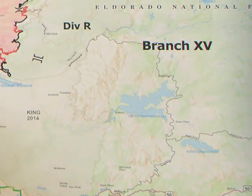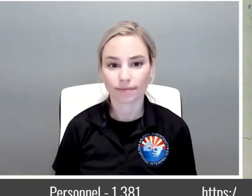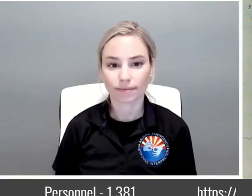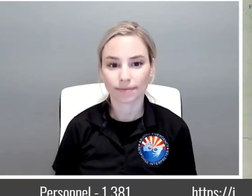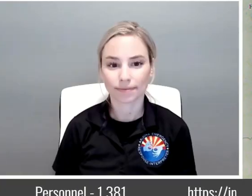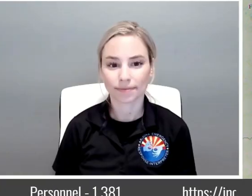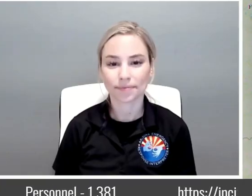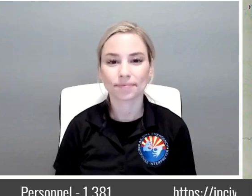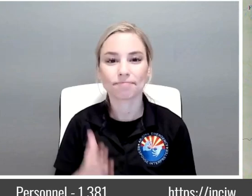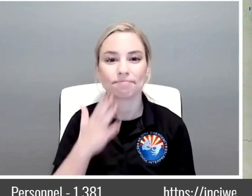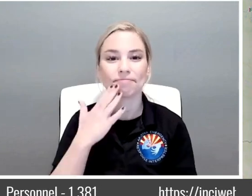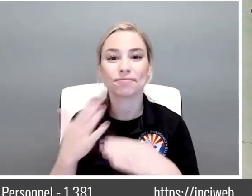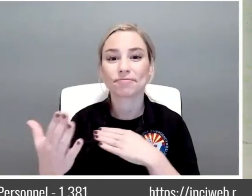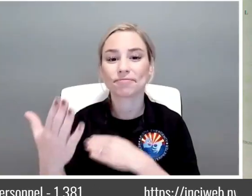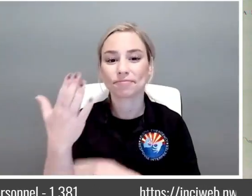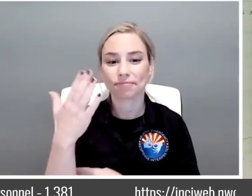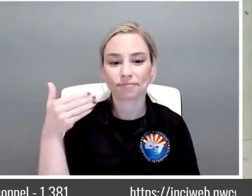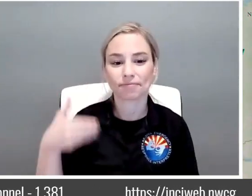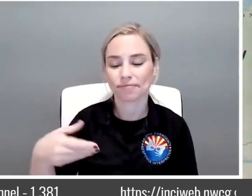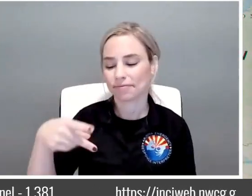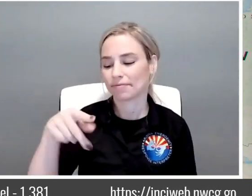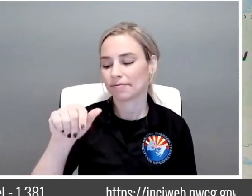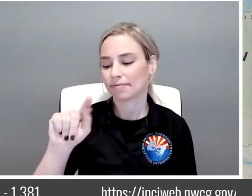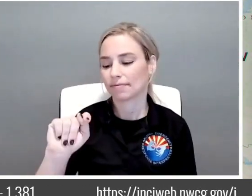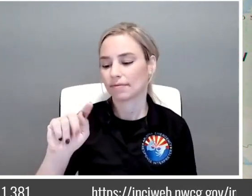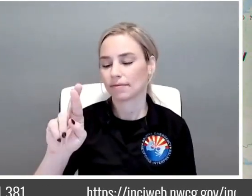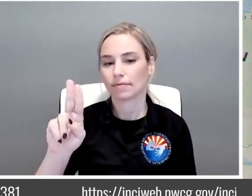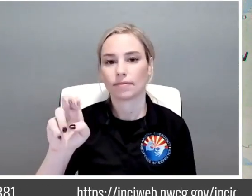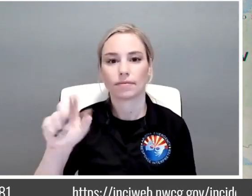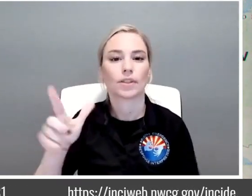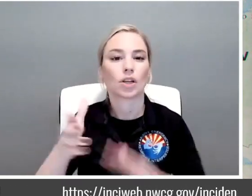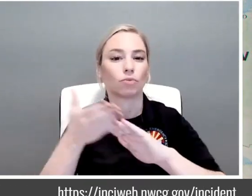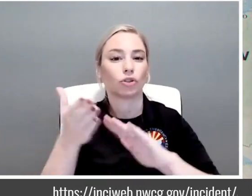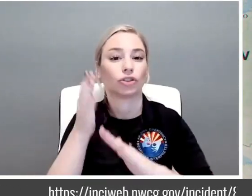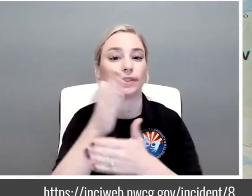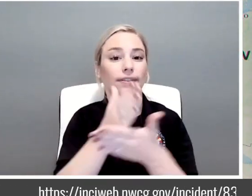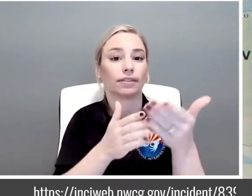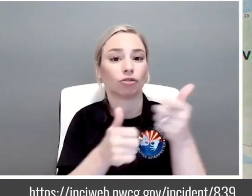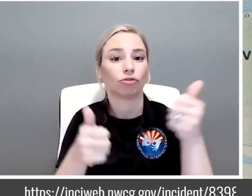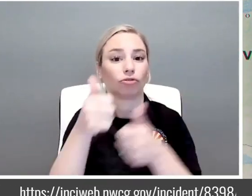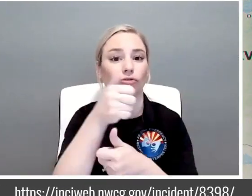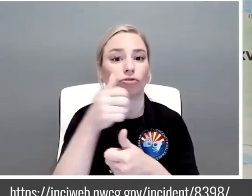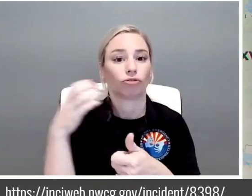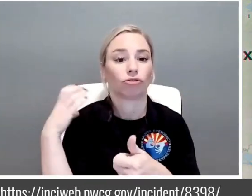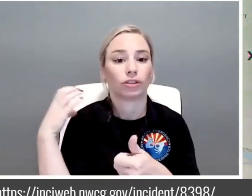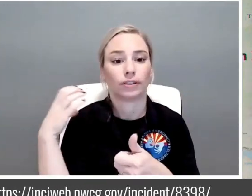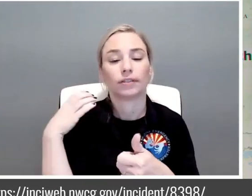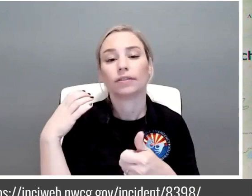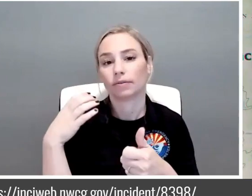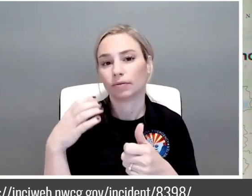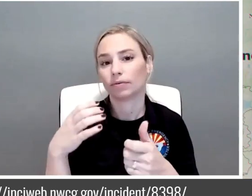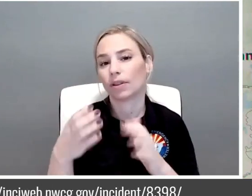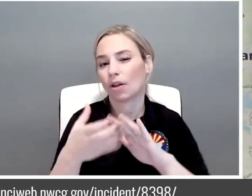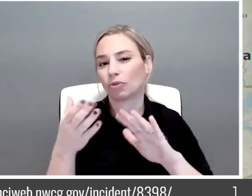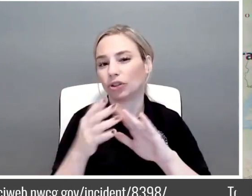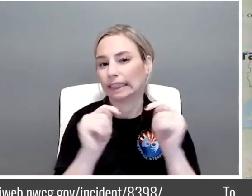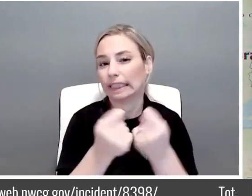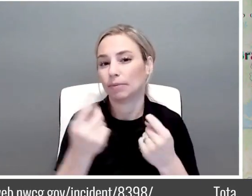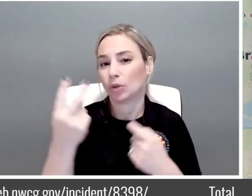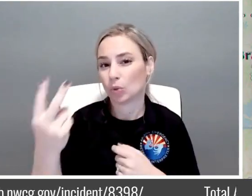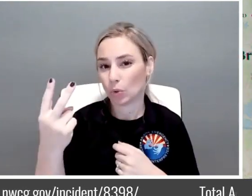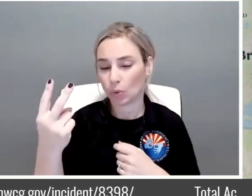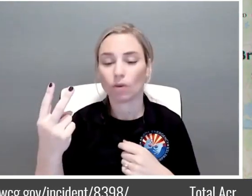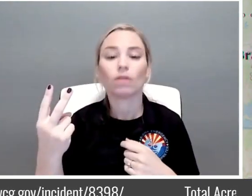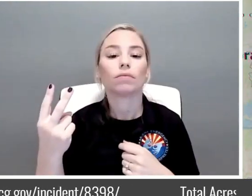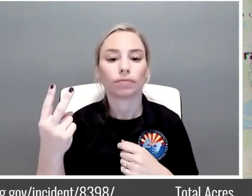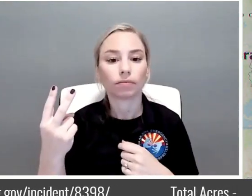Good morning. Pat Russell, Operations Section Chief with Incident Management Team 2 giving the morning update. And I want to make sure we're